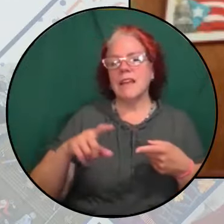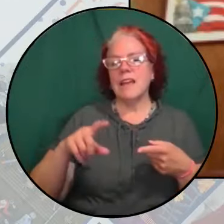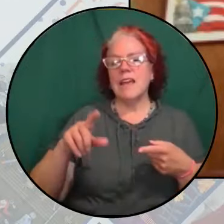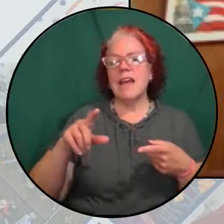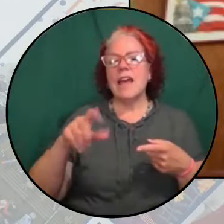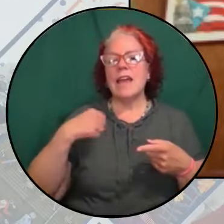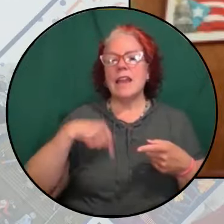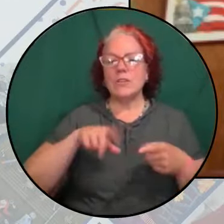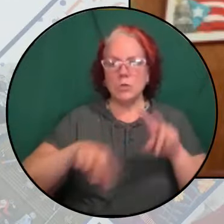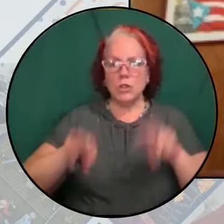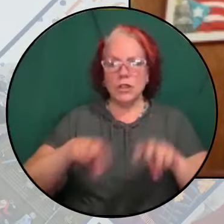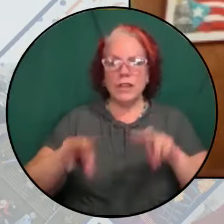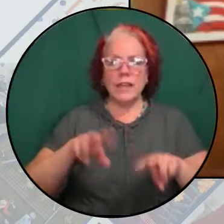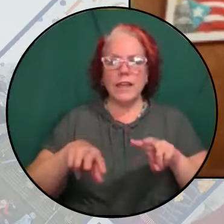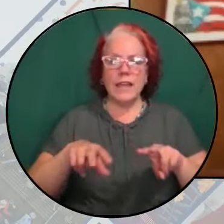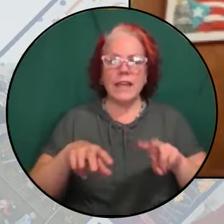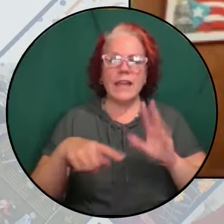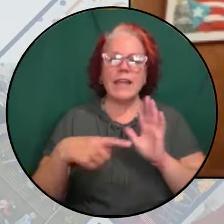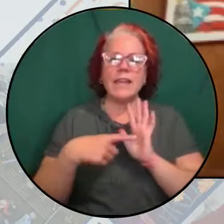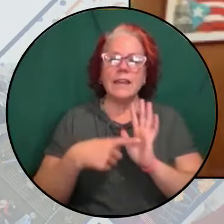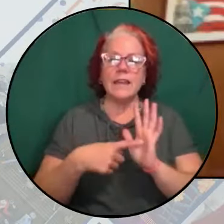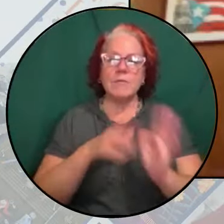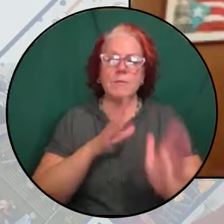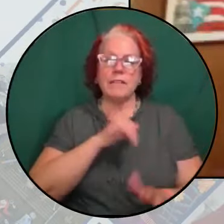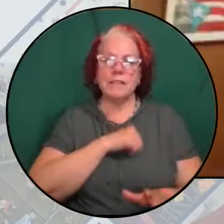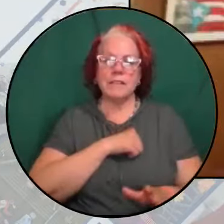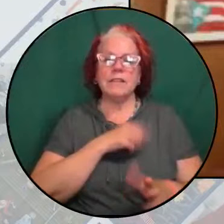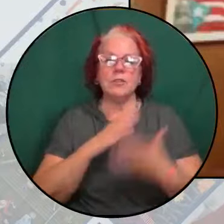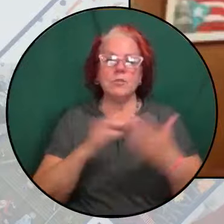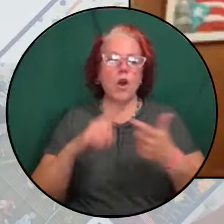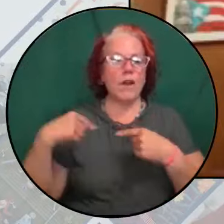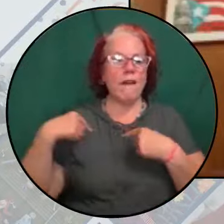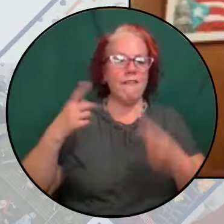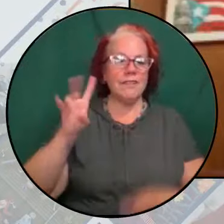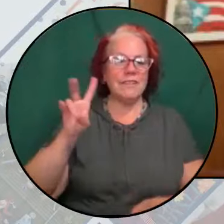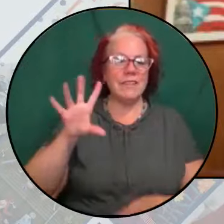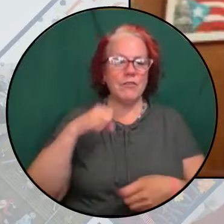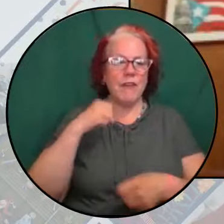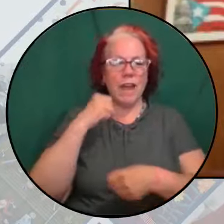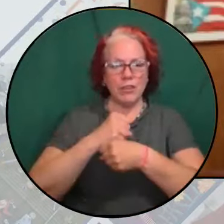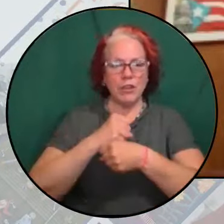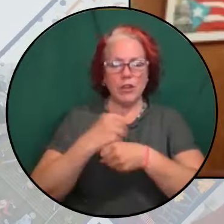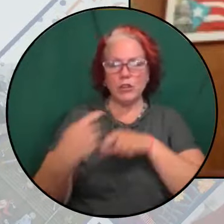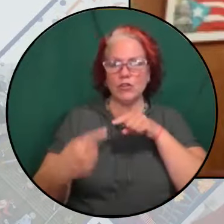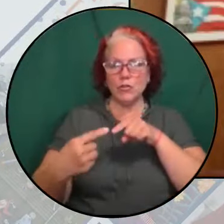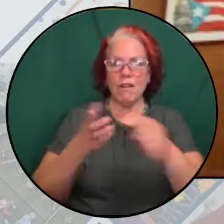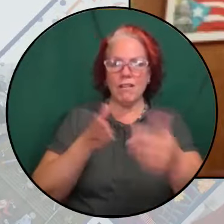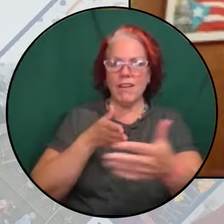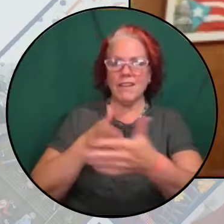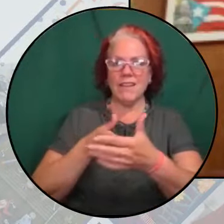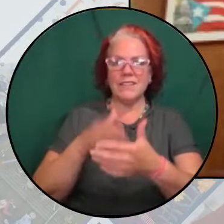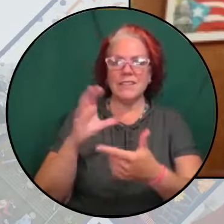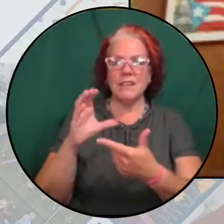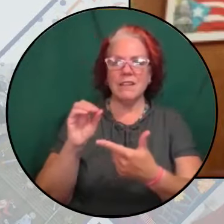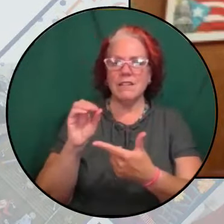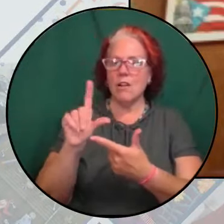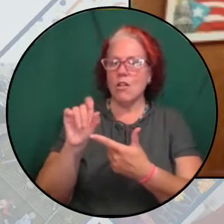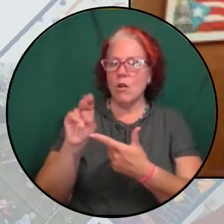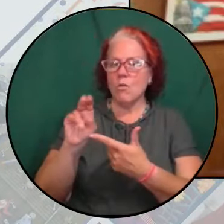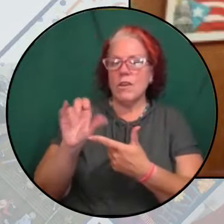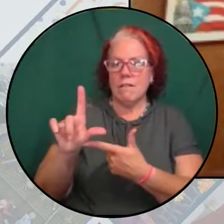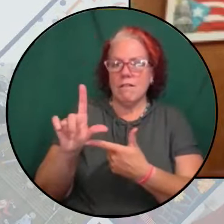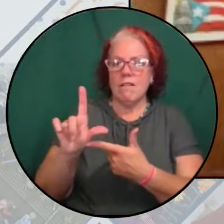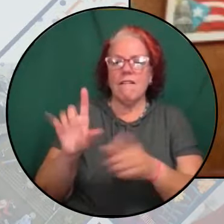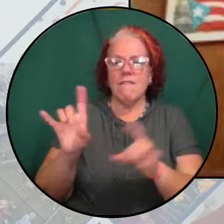and Angela articulated, is part of a 75-year struggle against colonial violence, 16 years of a brutal and inhumane siege